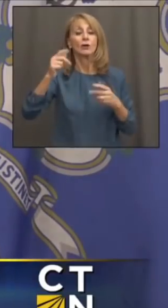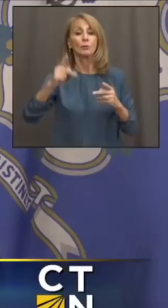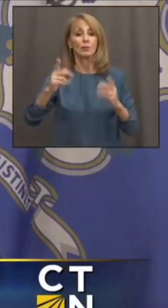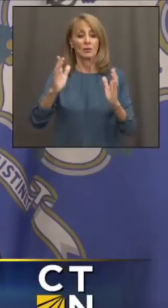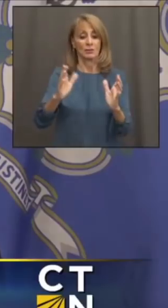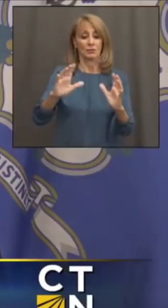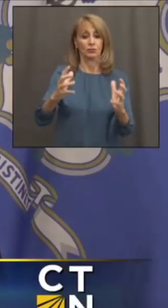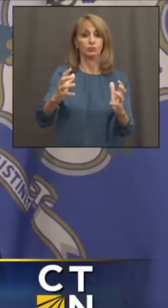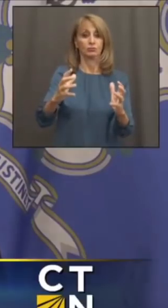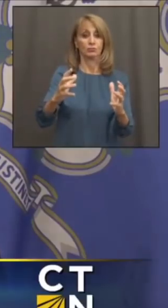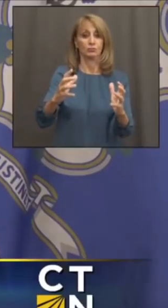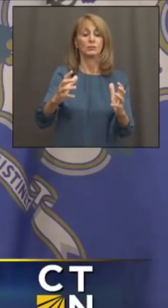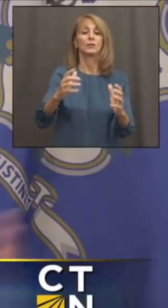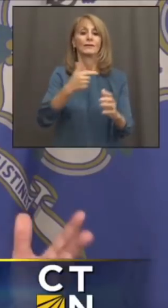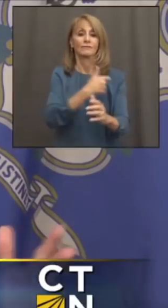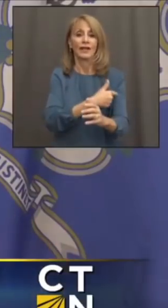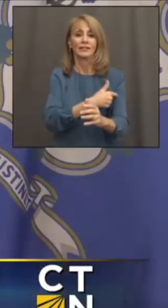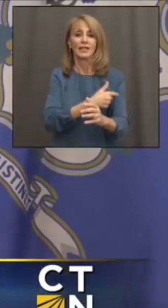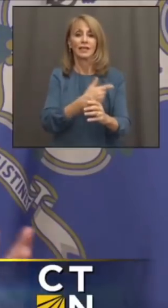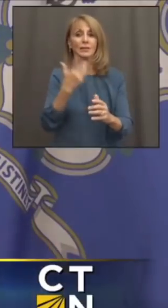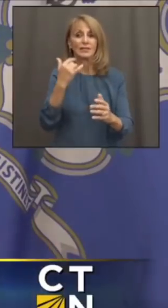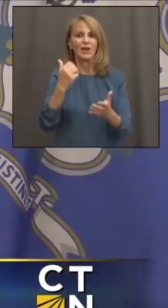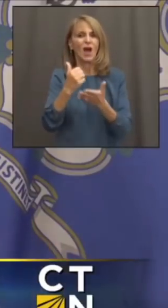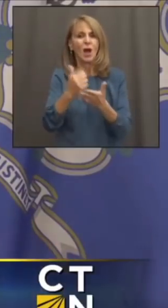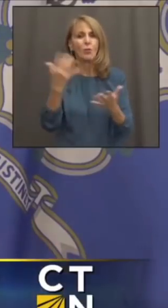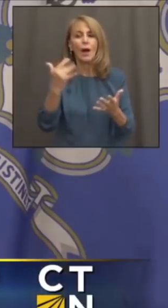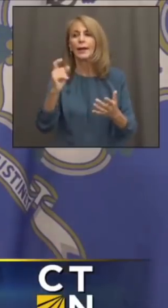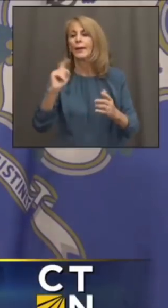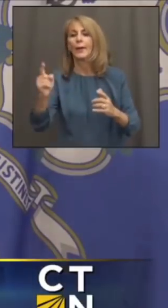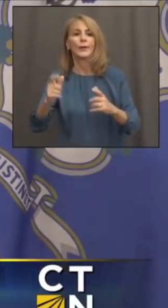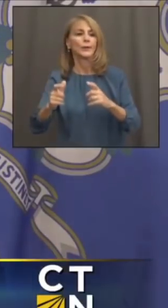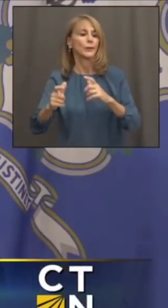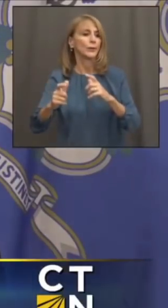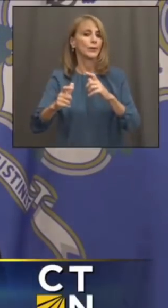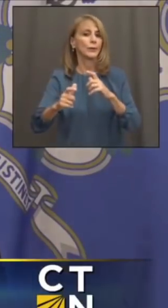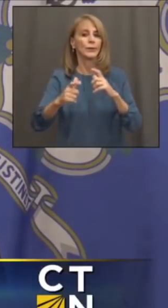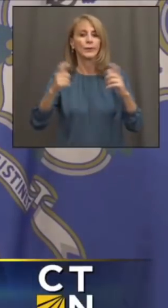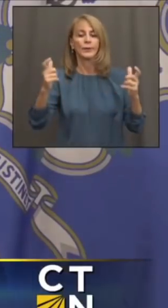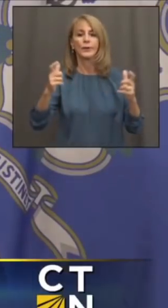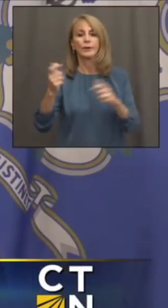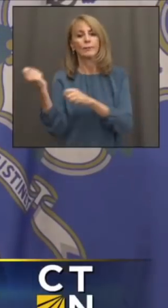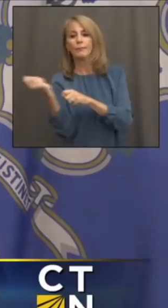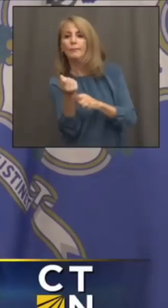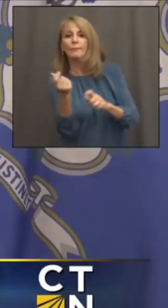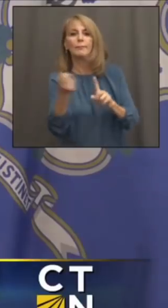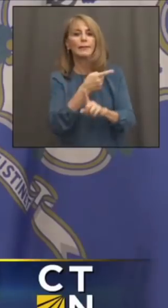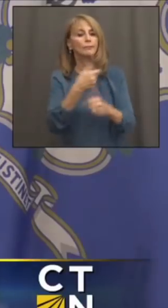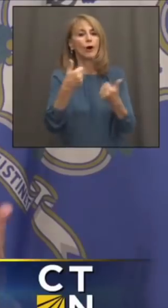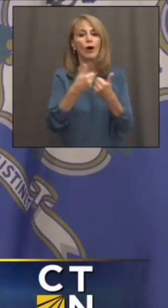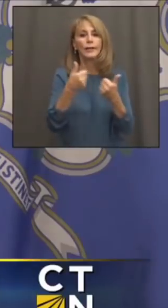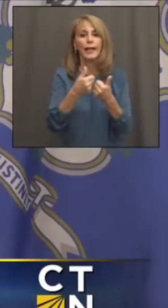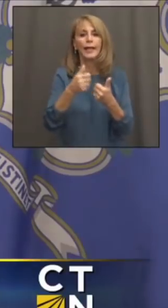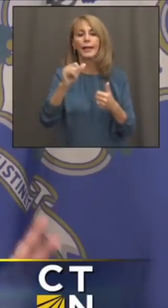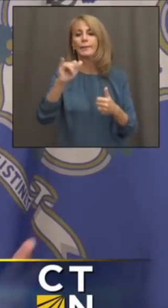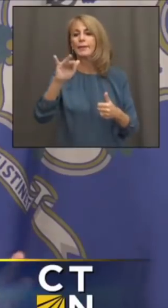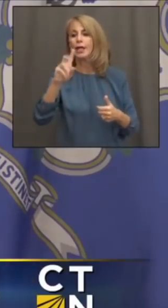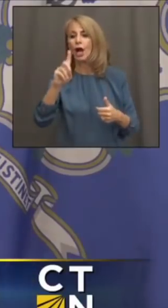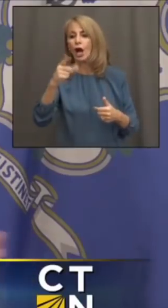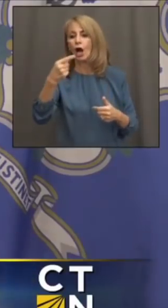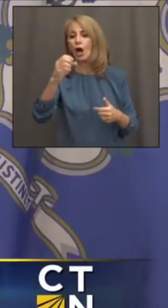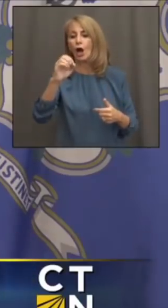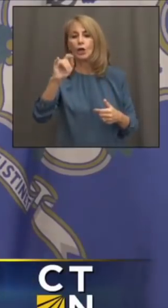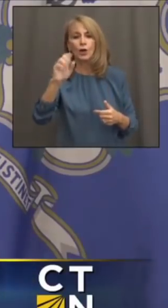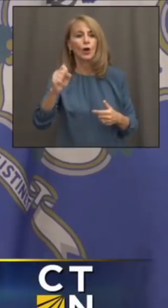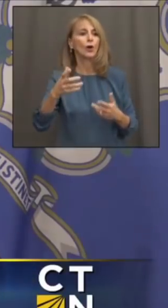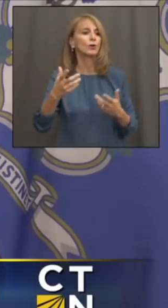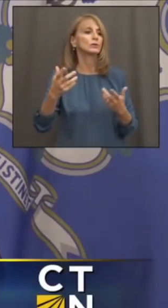clarity in terms of big venues, yard goats games, NCAA lacrosse,